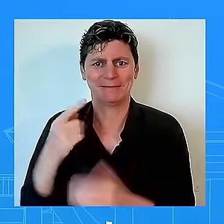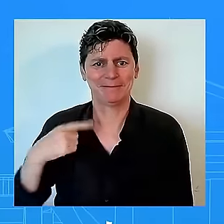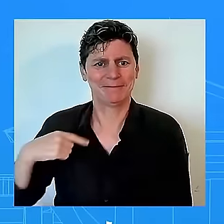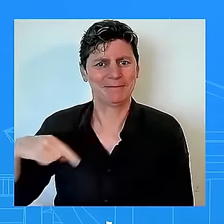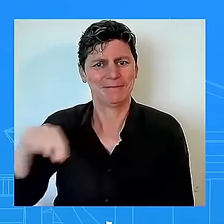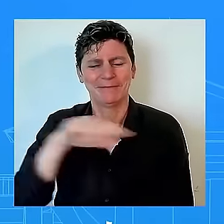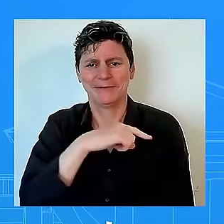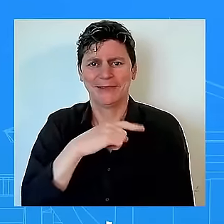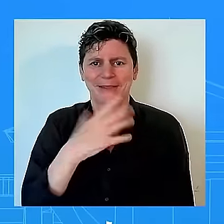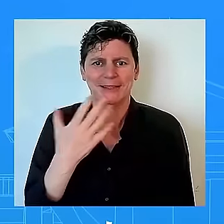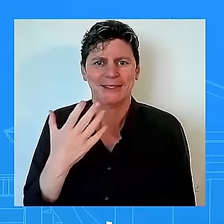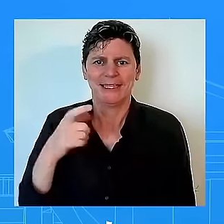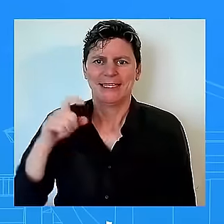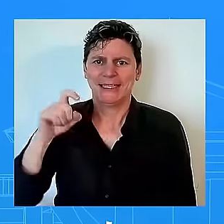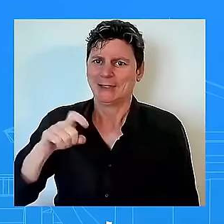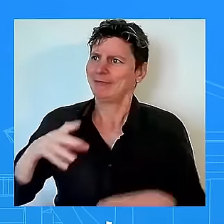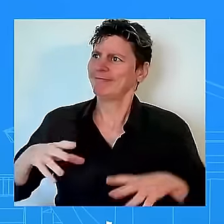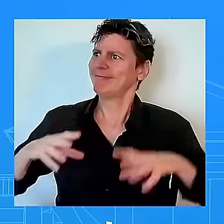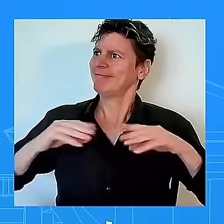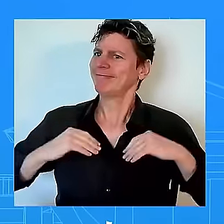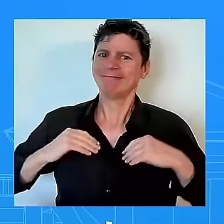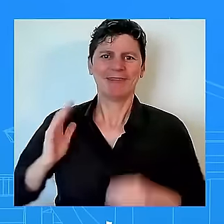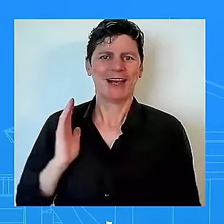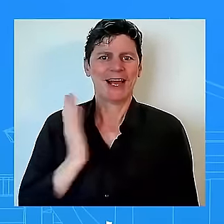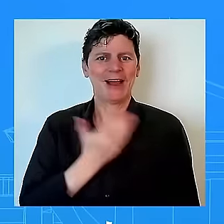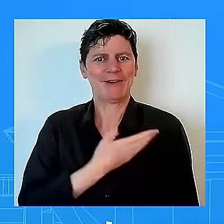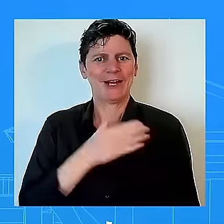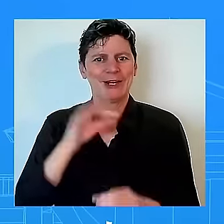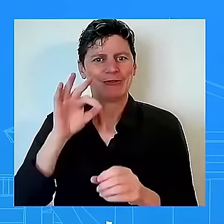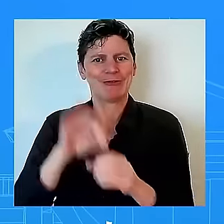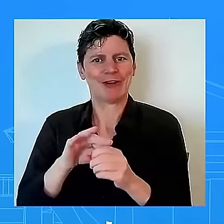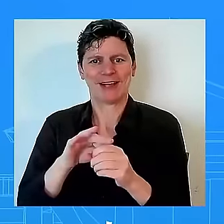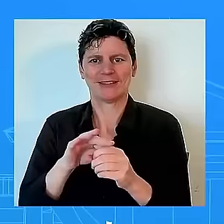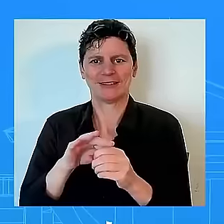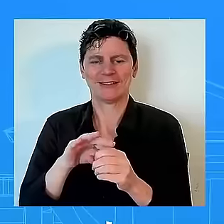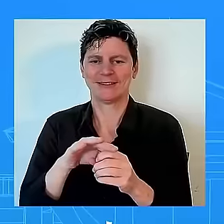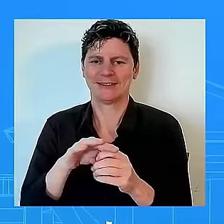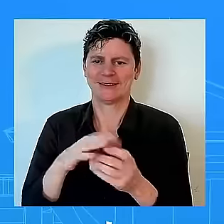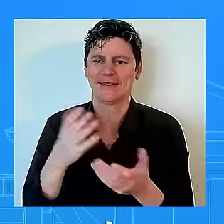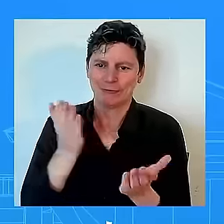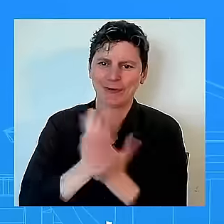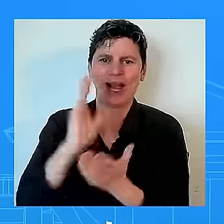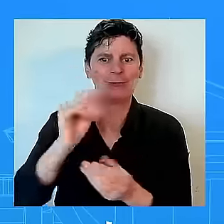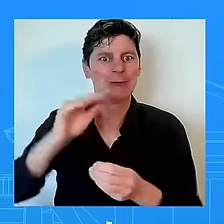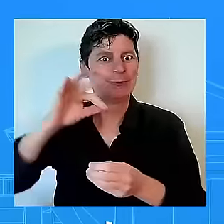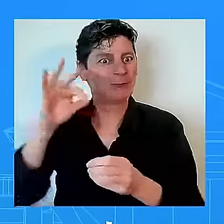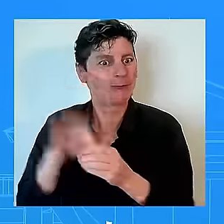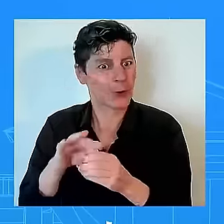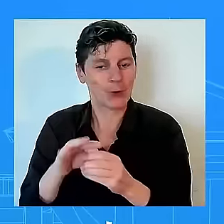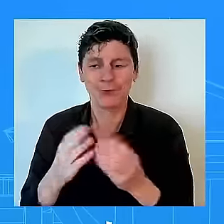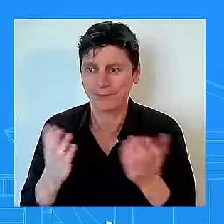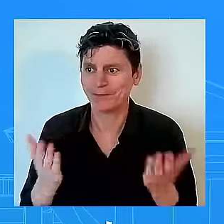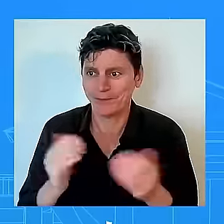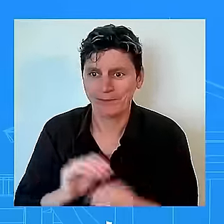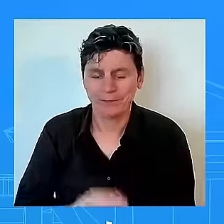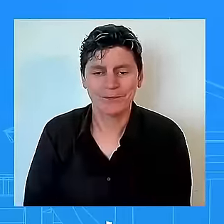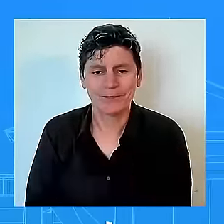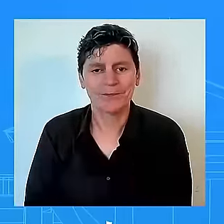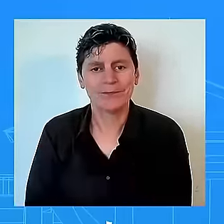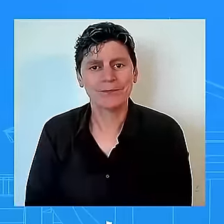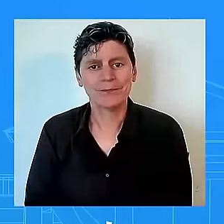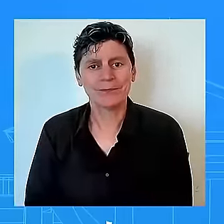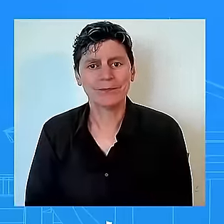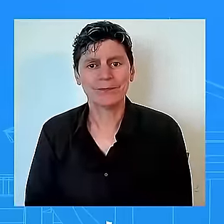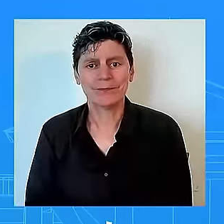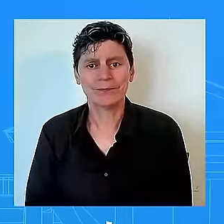they choose uh to vote for so understanding his uh diddy's past dabbles in politics